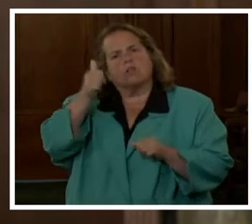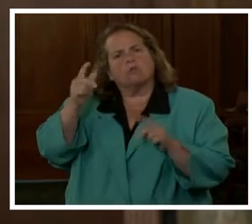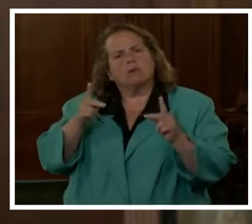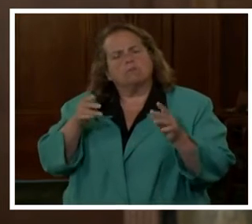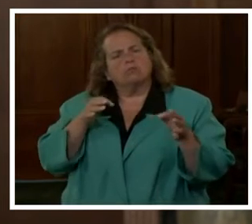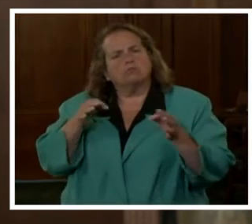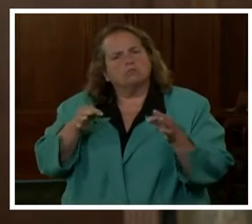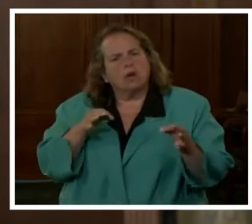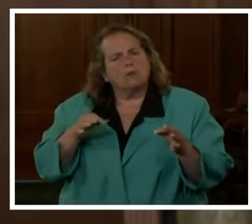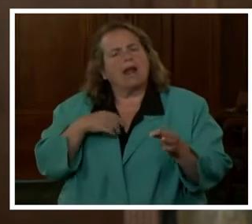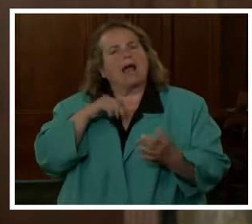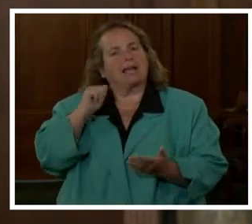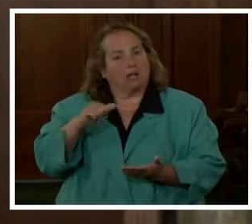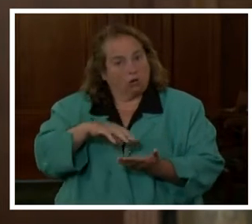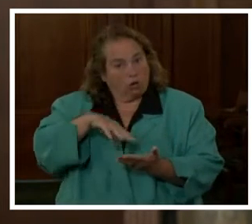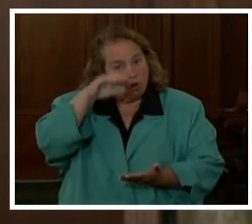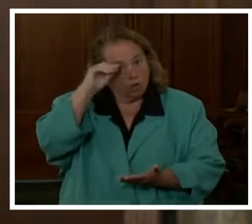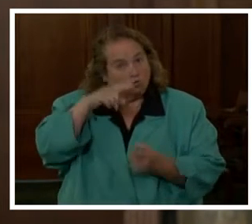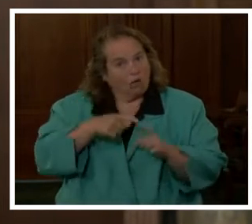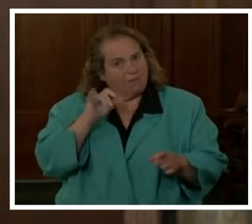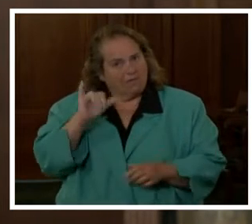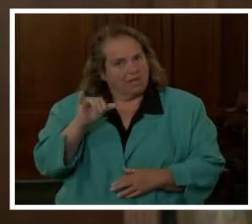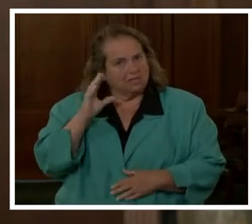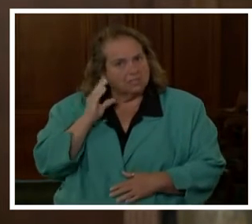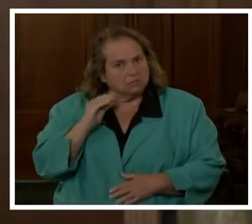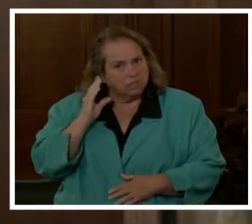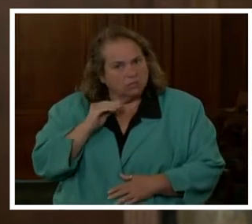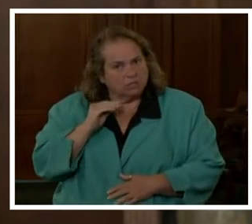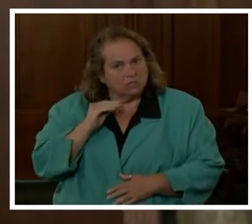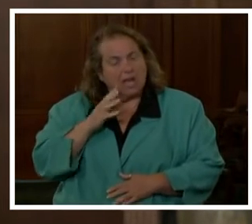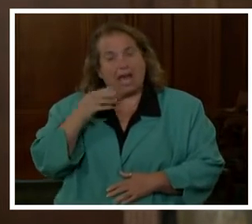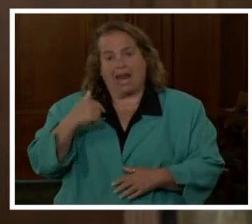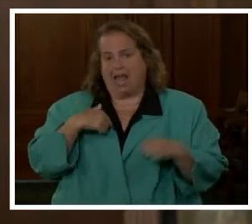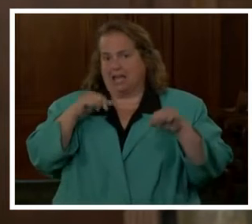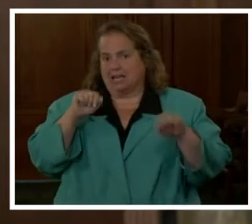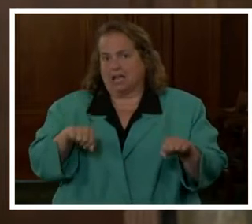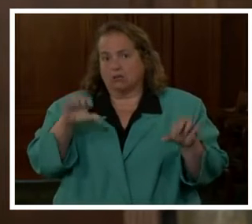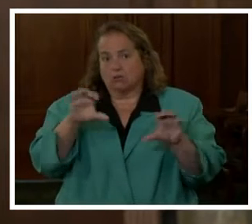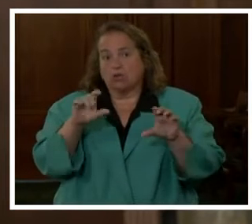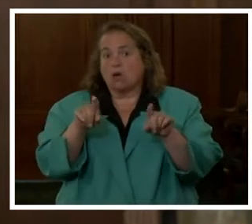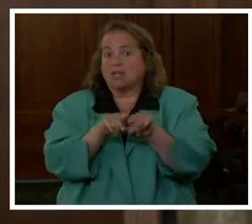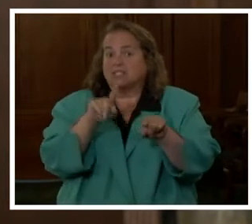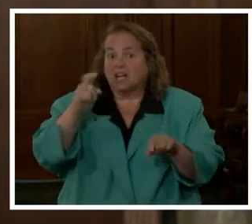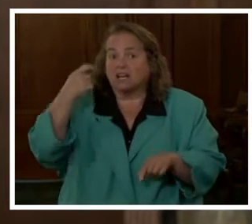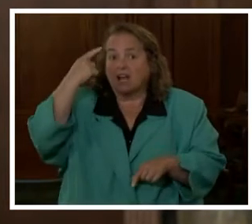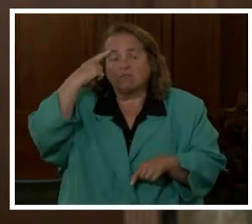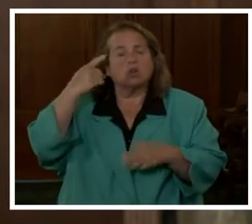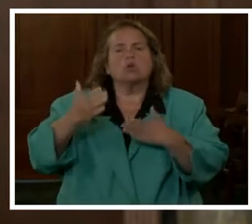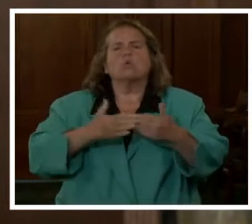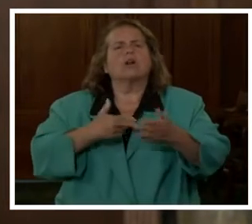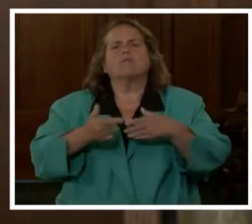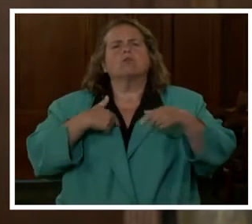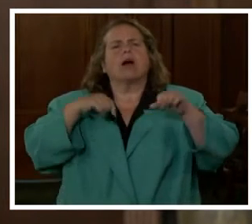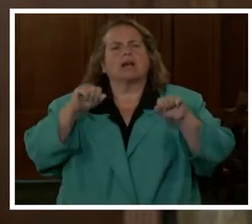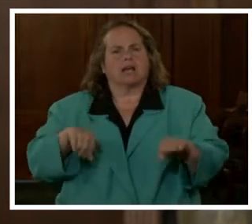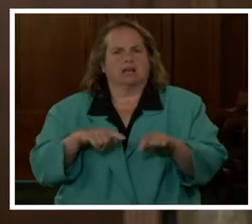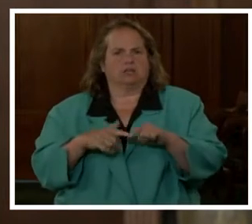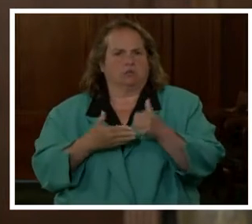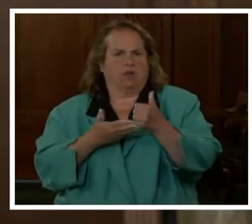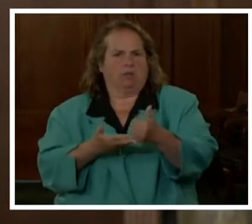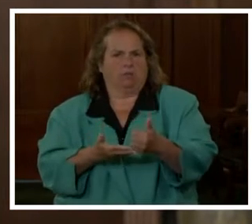I can learn from that experience and I can do as governor whatever I can to help.